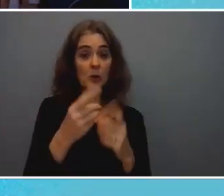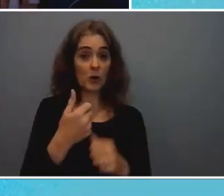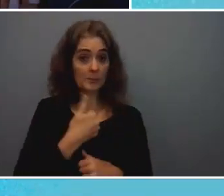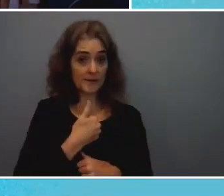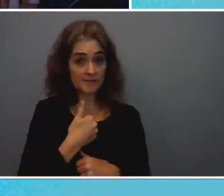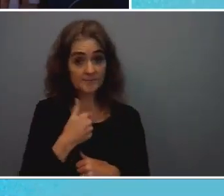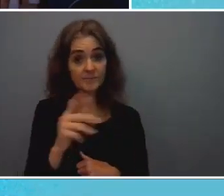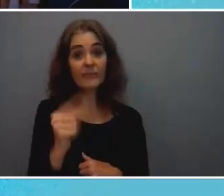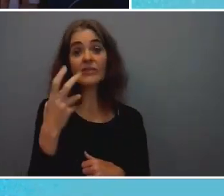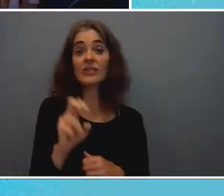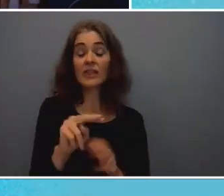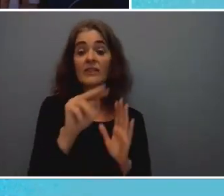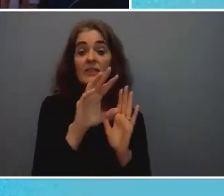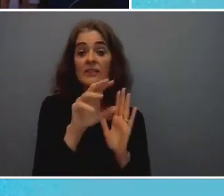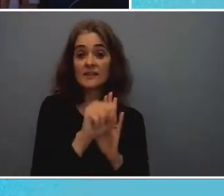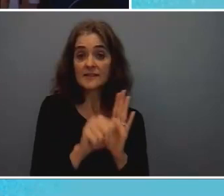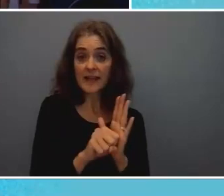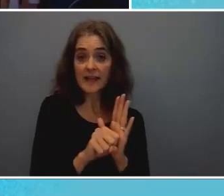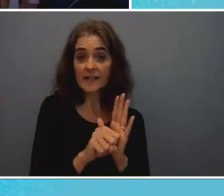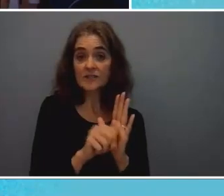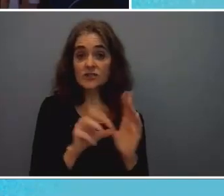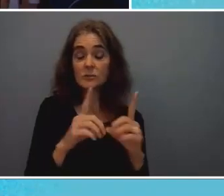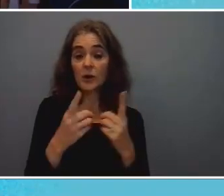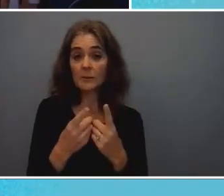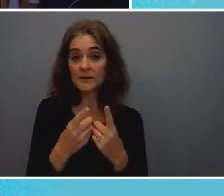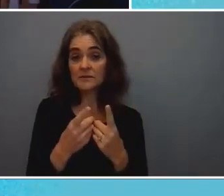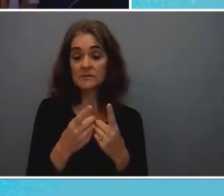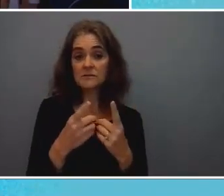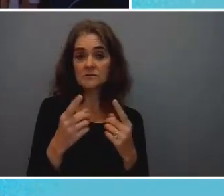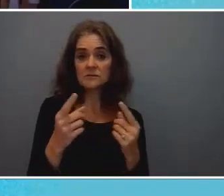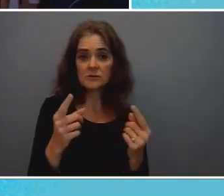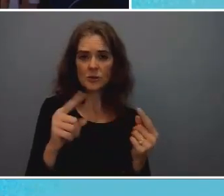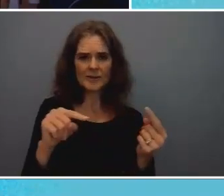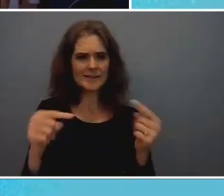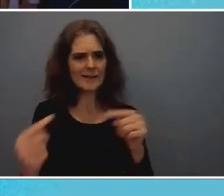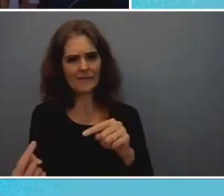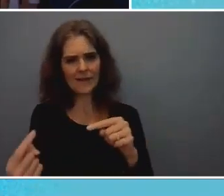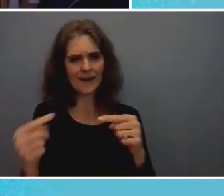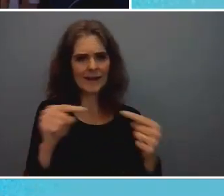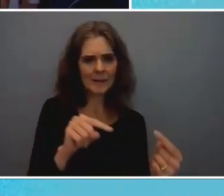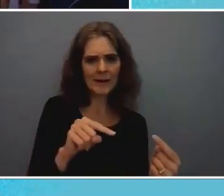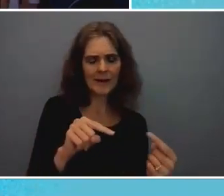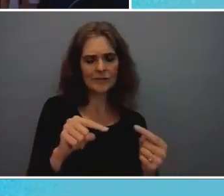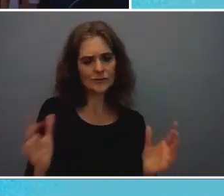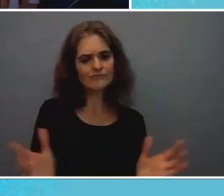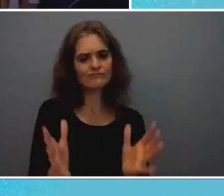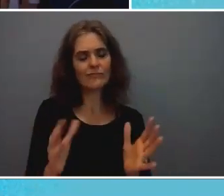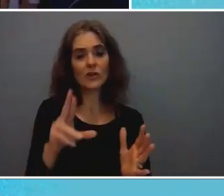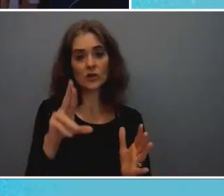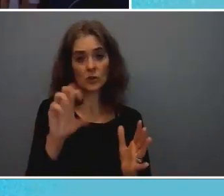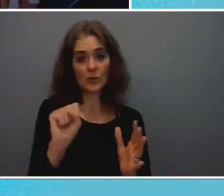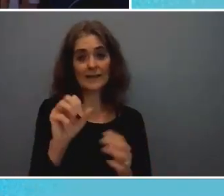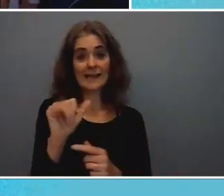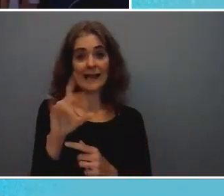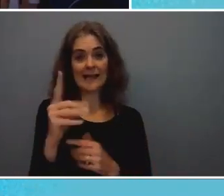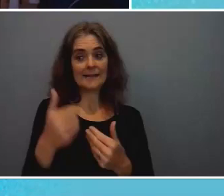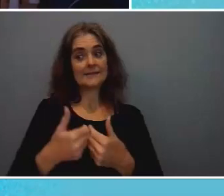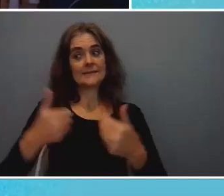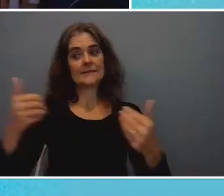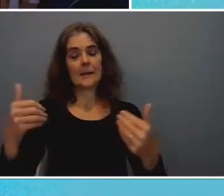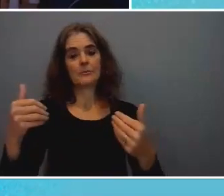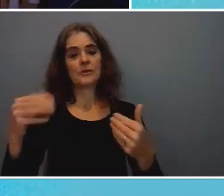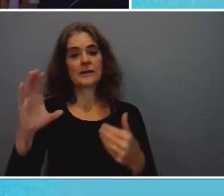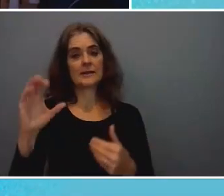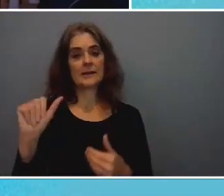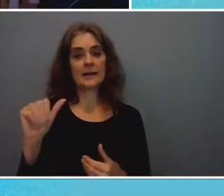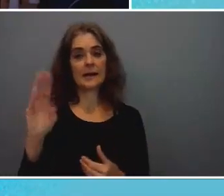the state department was fighting against moves to make us aid a separate cabinet department and